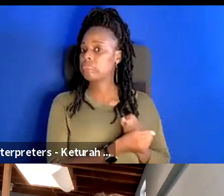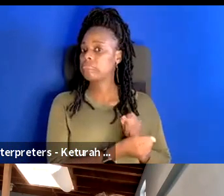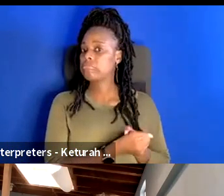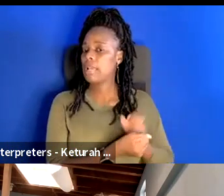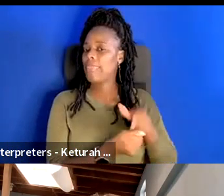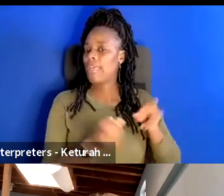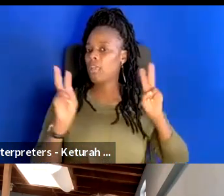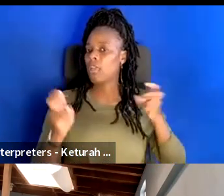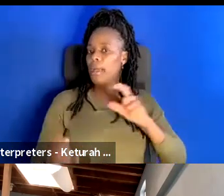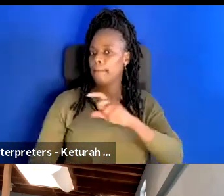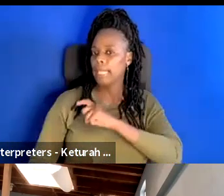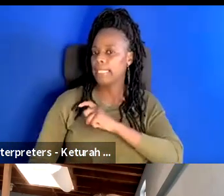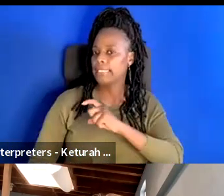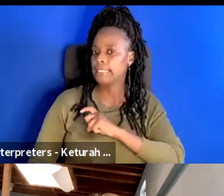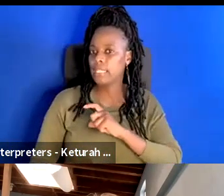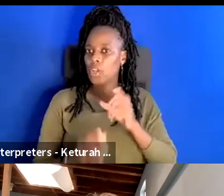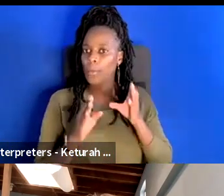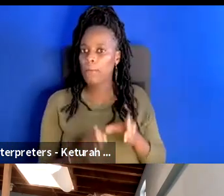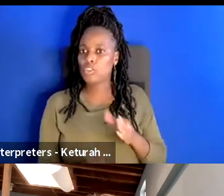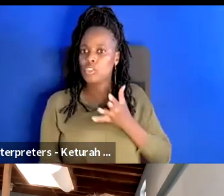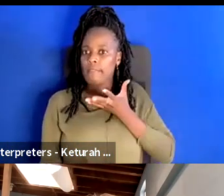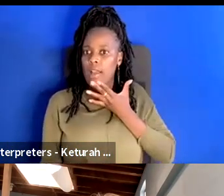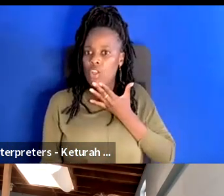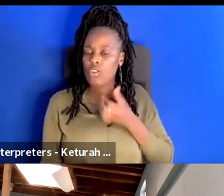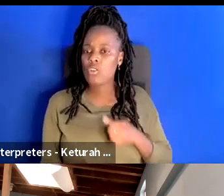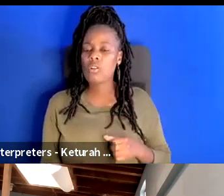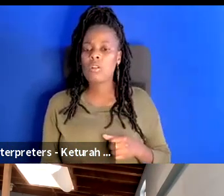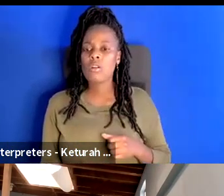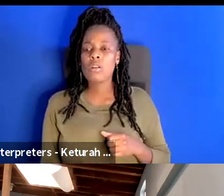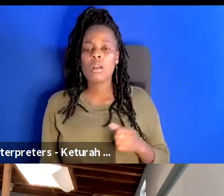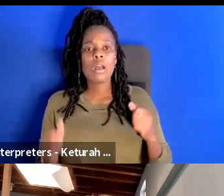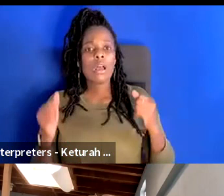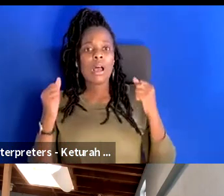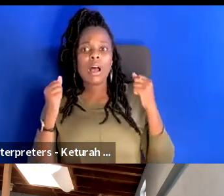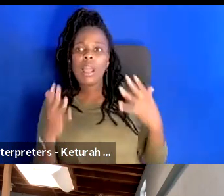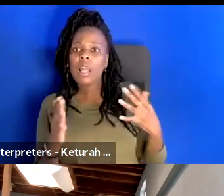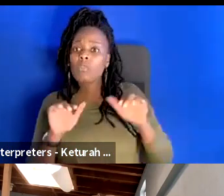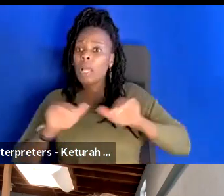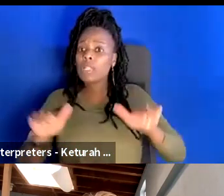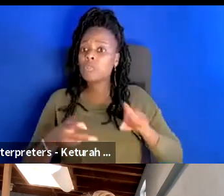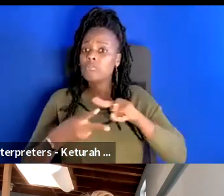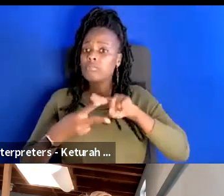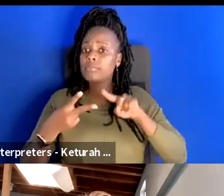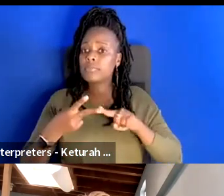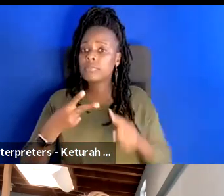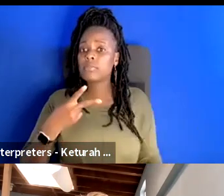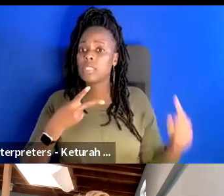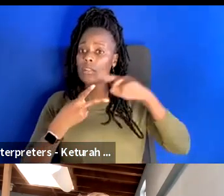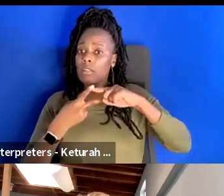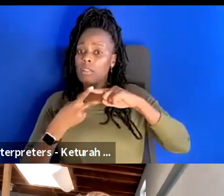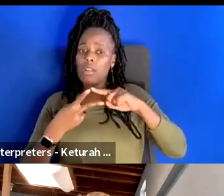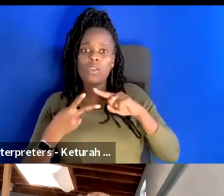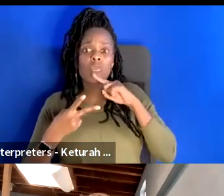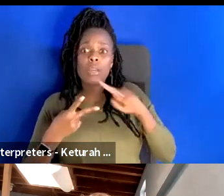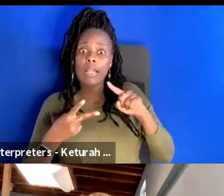uh any sort of person of color um and so a lot of what I do is two things one um lifting up the